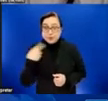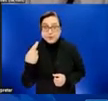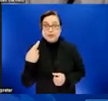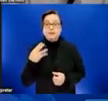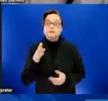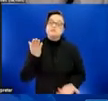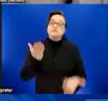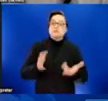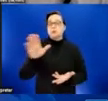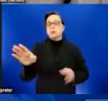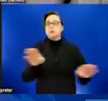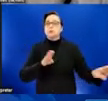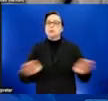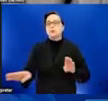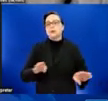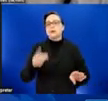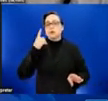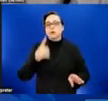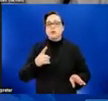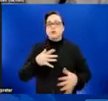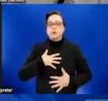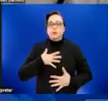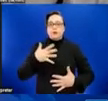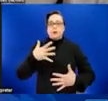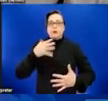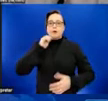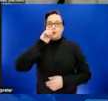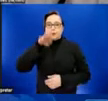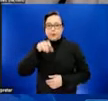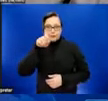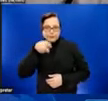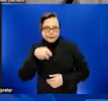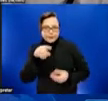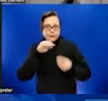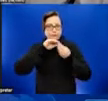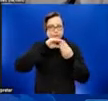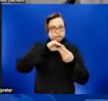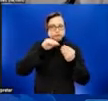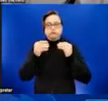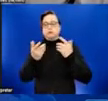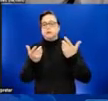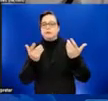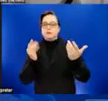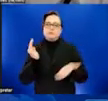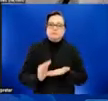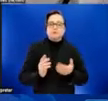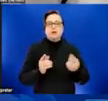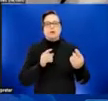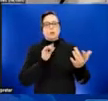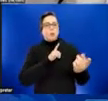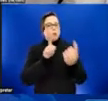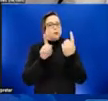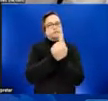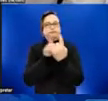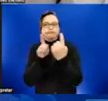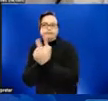or extensive respiratory secretion exchange, such as through saliva, are minimized. And data released in